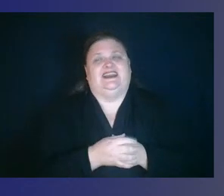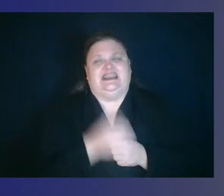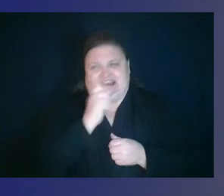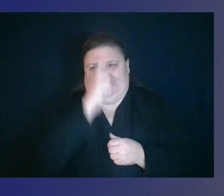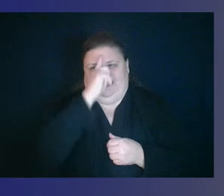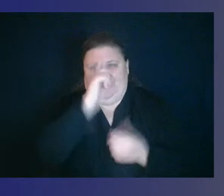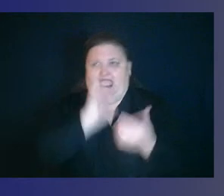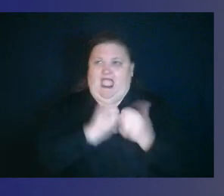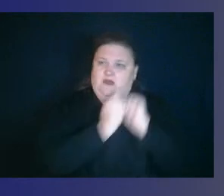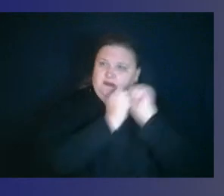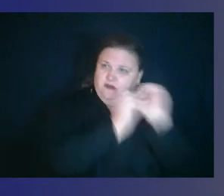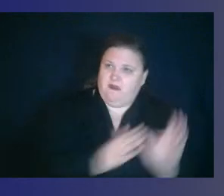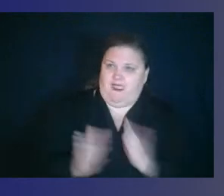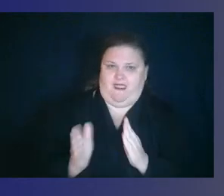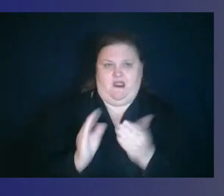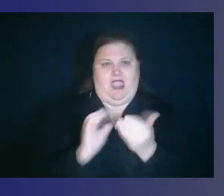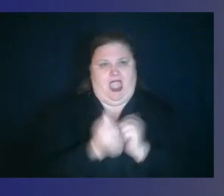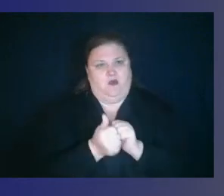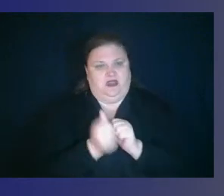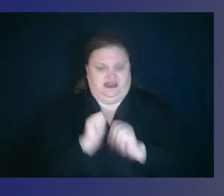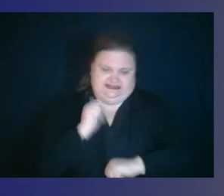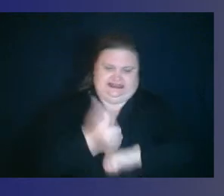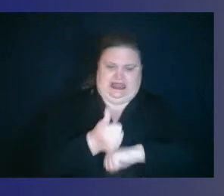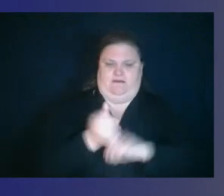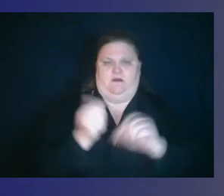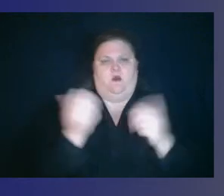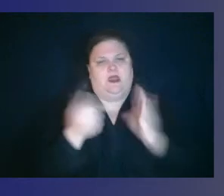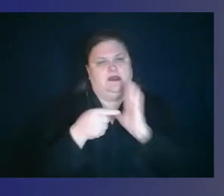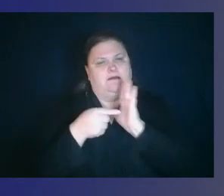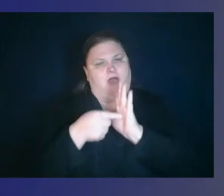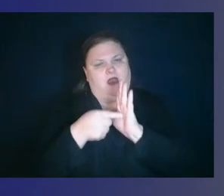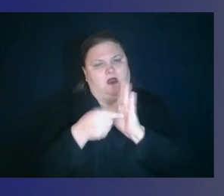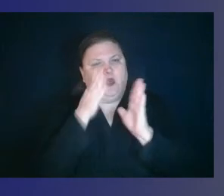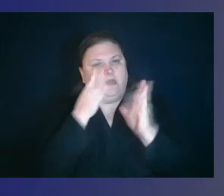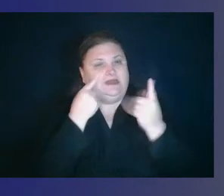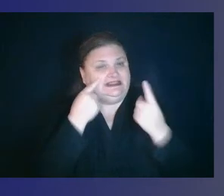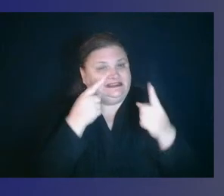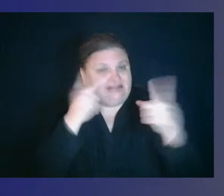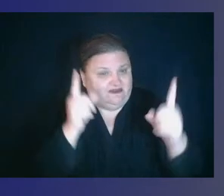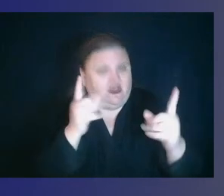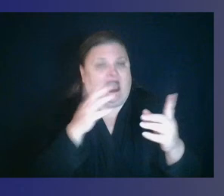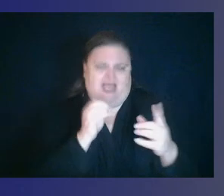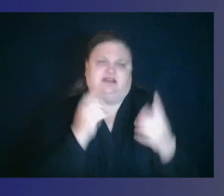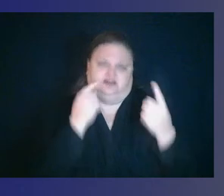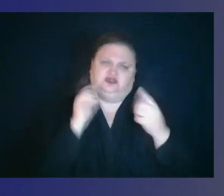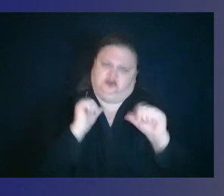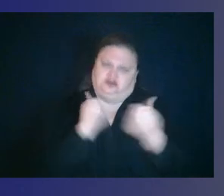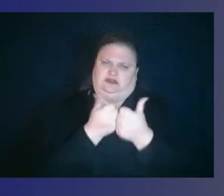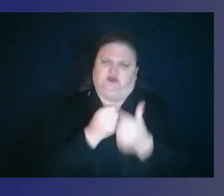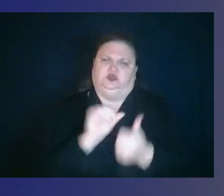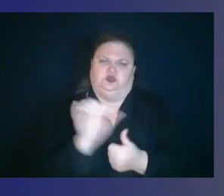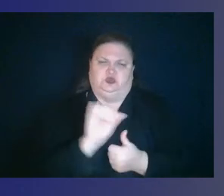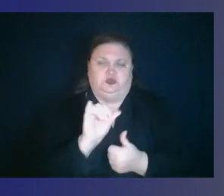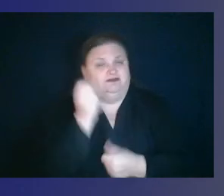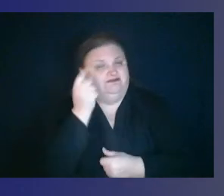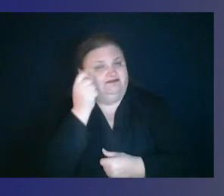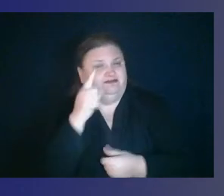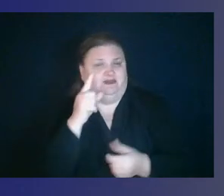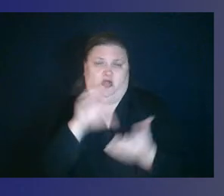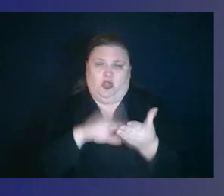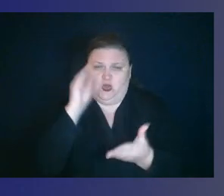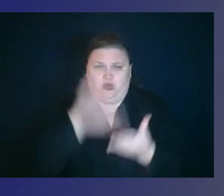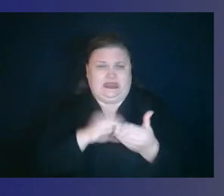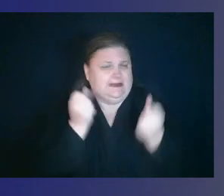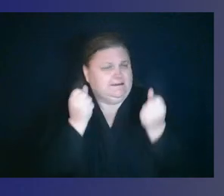uh, instructional models for our students, um, that can be challenging, but because learning again, it's multivariate and our